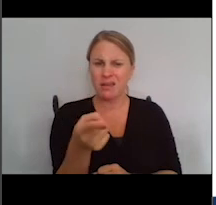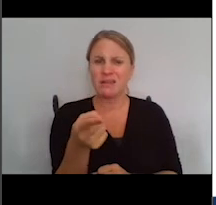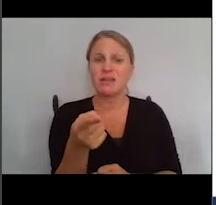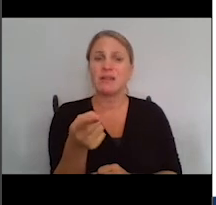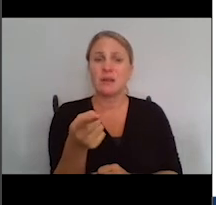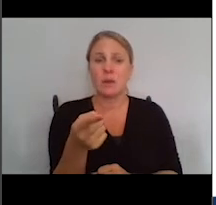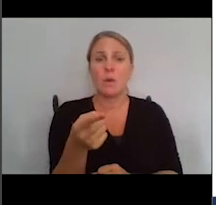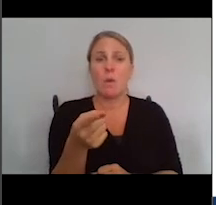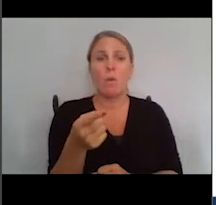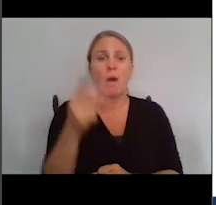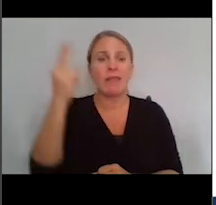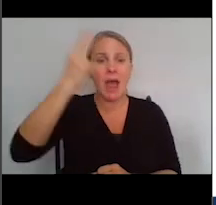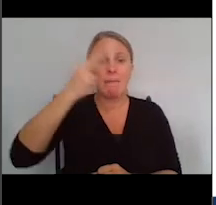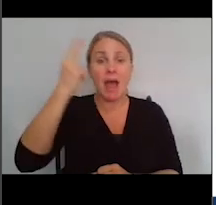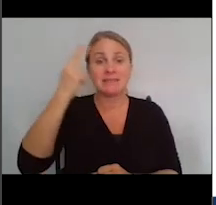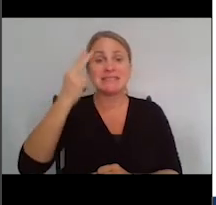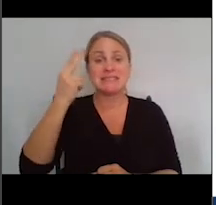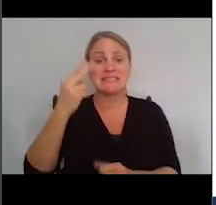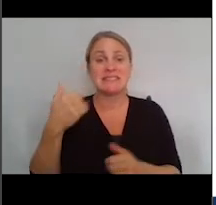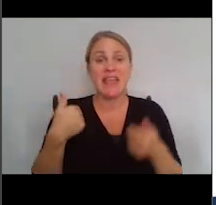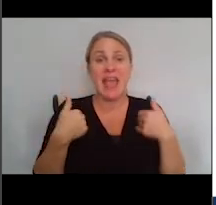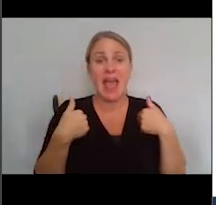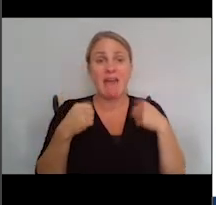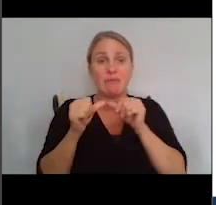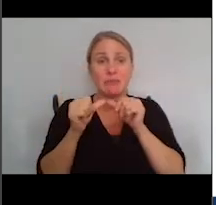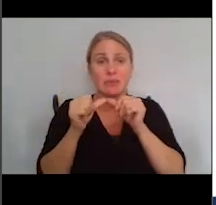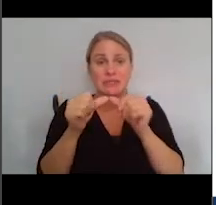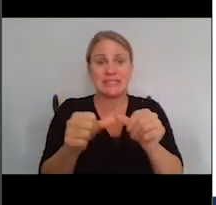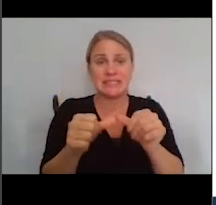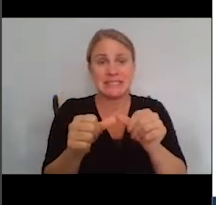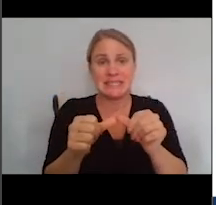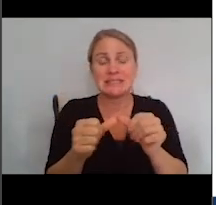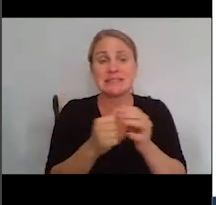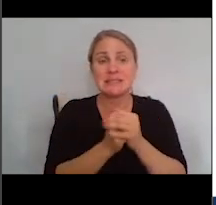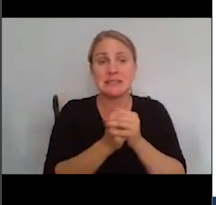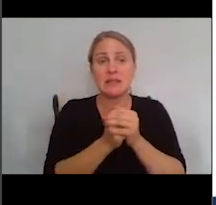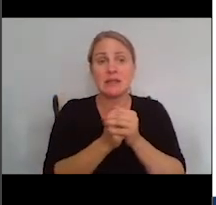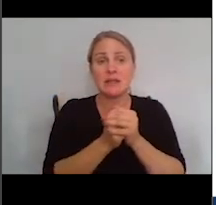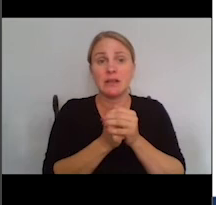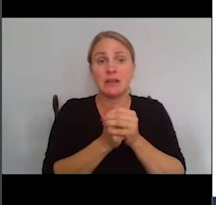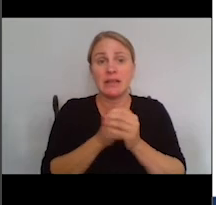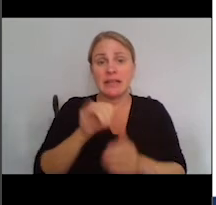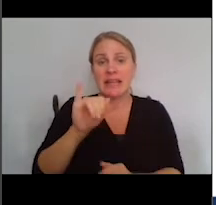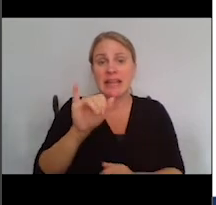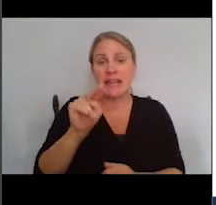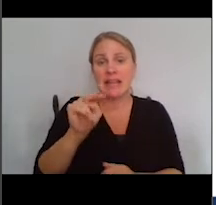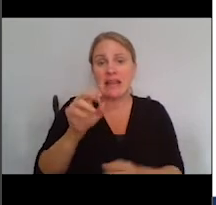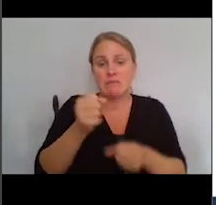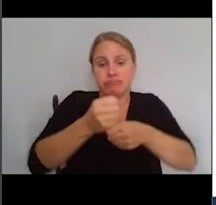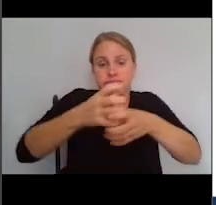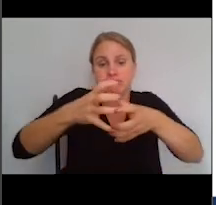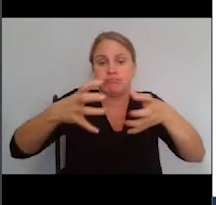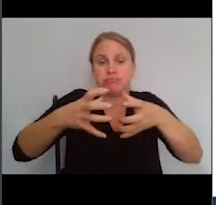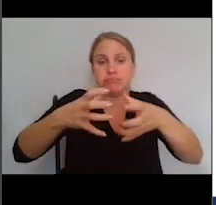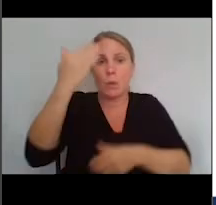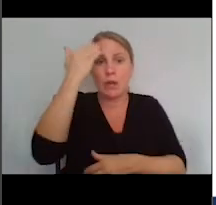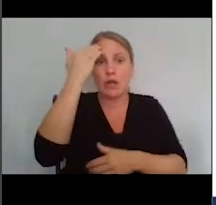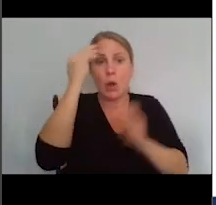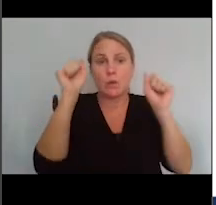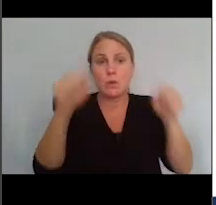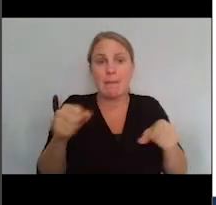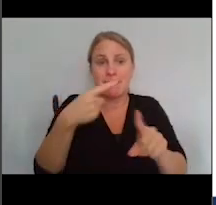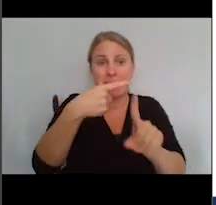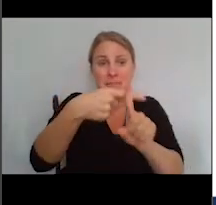hypotheses is that there's persistent antigenemia that has chronic inflammation. We know that you can be positive in your nose